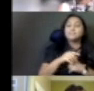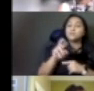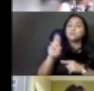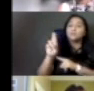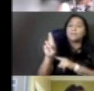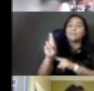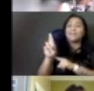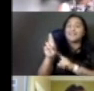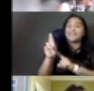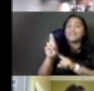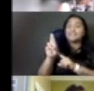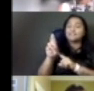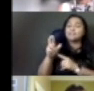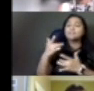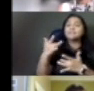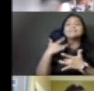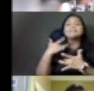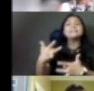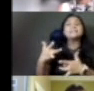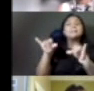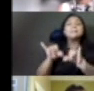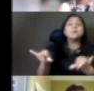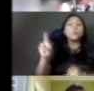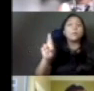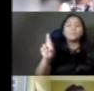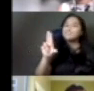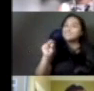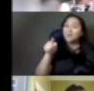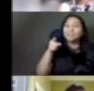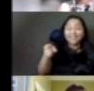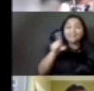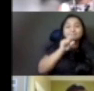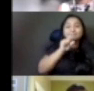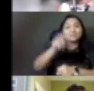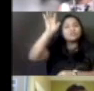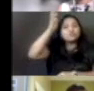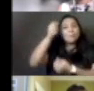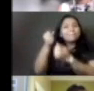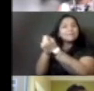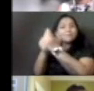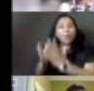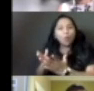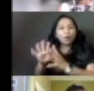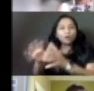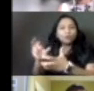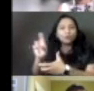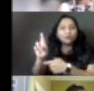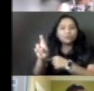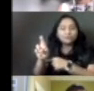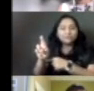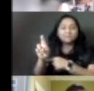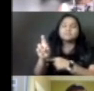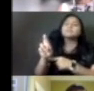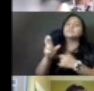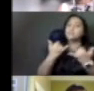Republicans. So much is at stake. You know, if there's ever been a moment for you to kind of jump in and get involved, you know, volunteer,